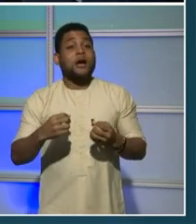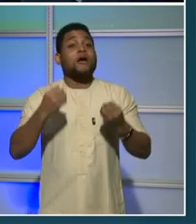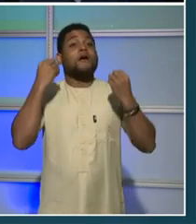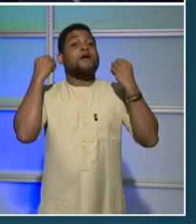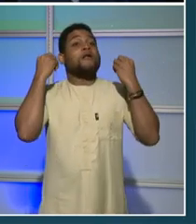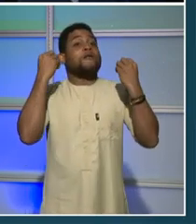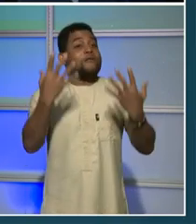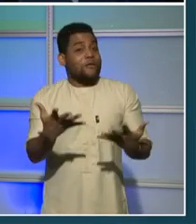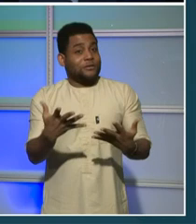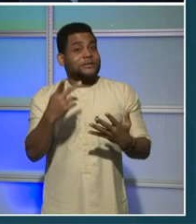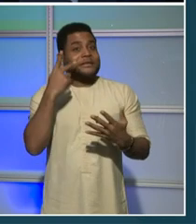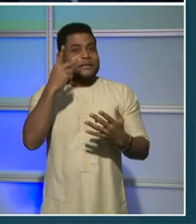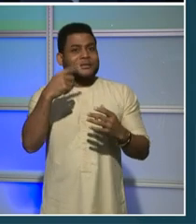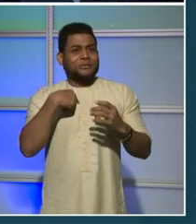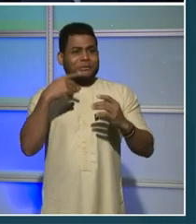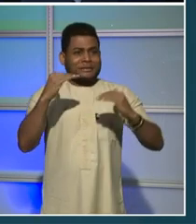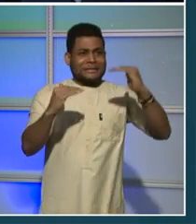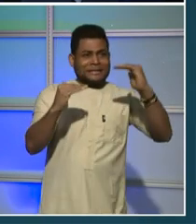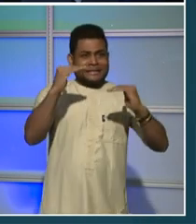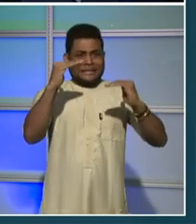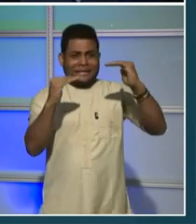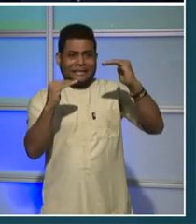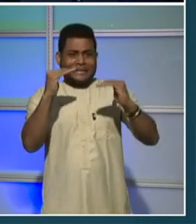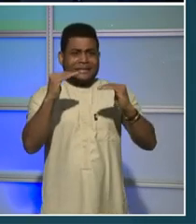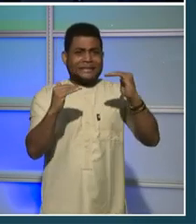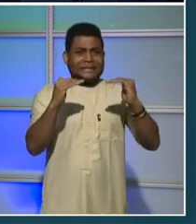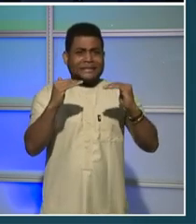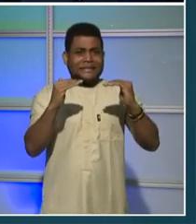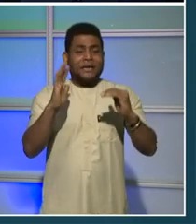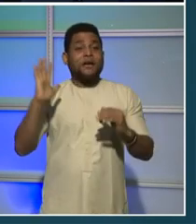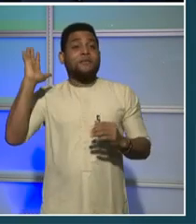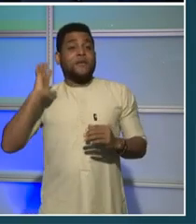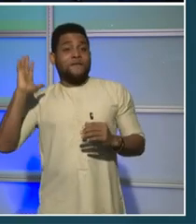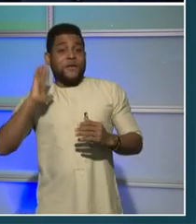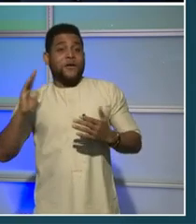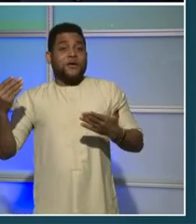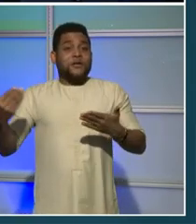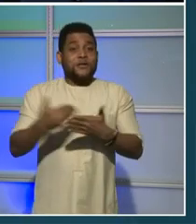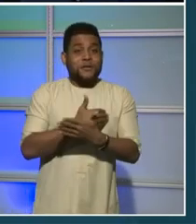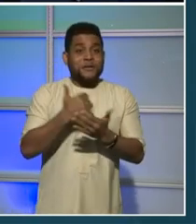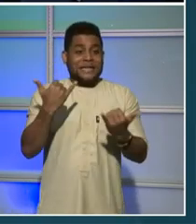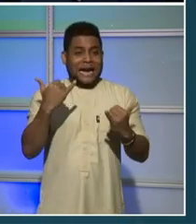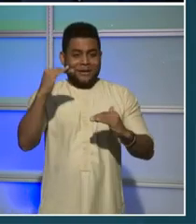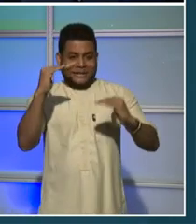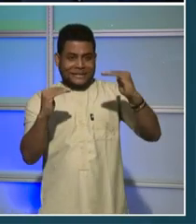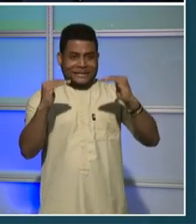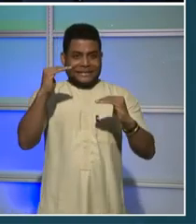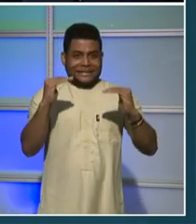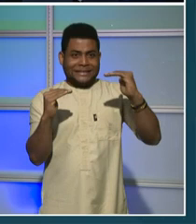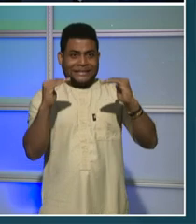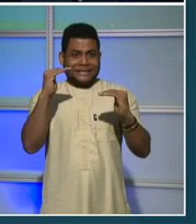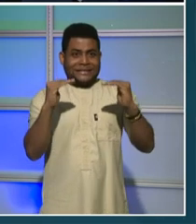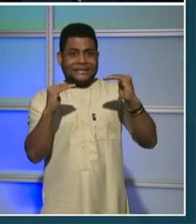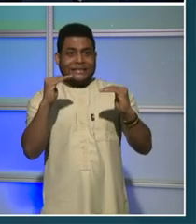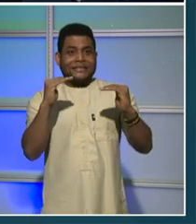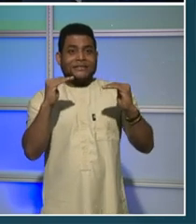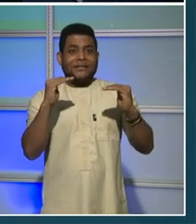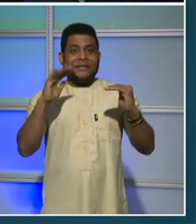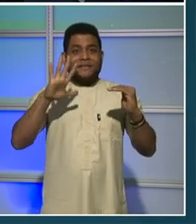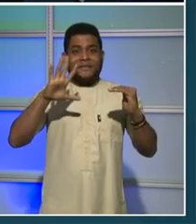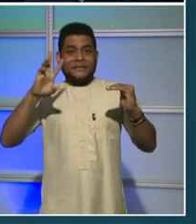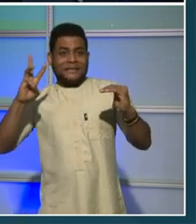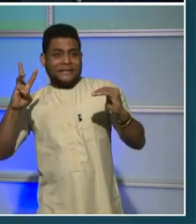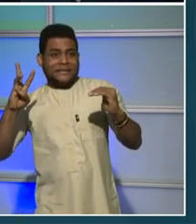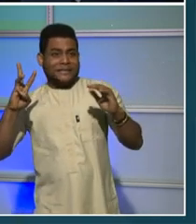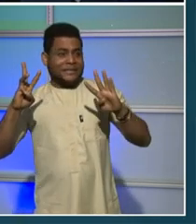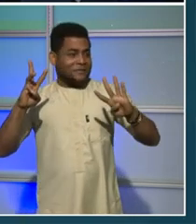neck and neck of first time or people that have participated in the past. And it looks just neck and neck, just a little bit over on the results that this is your first